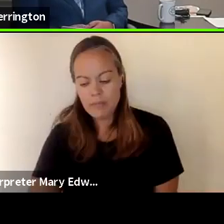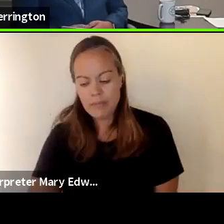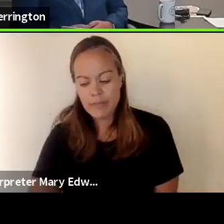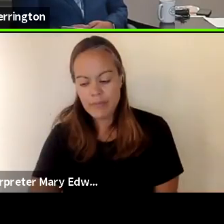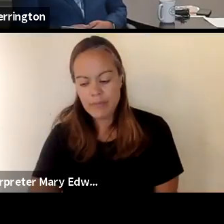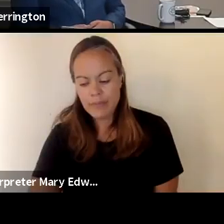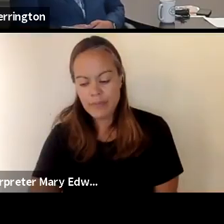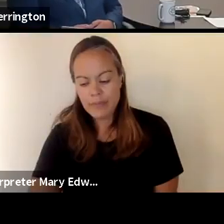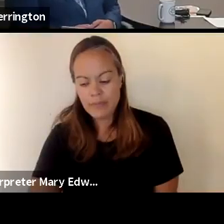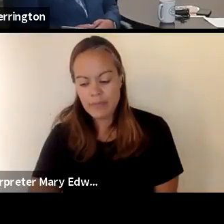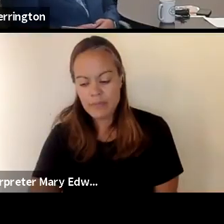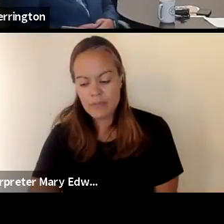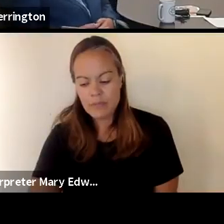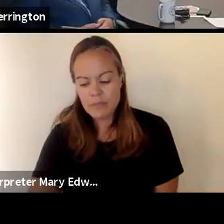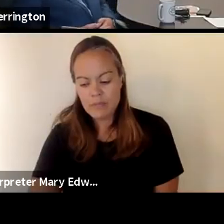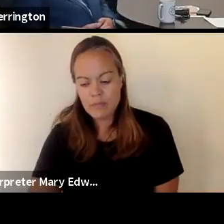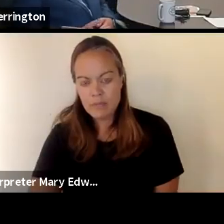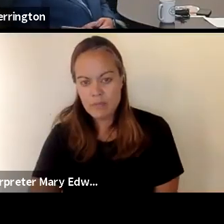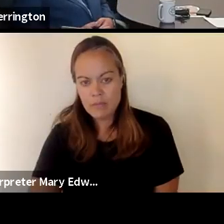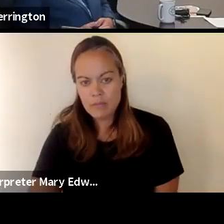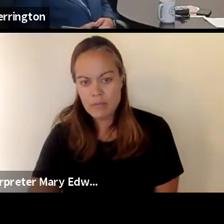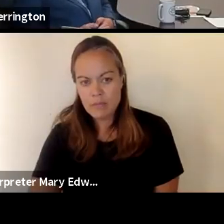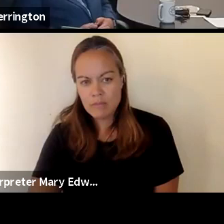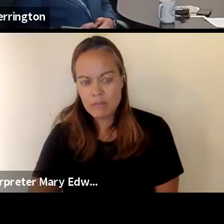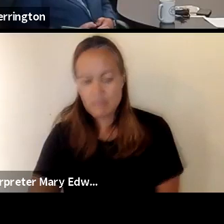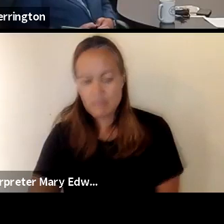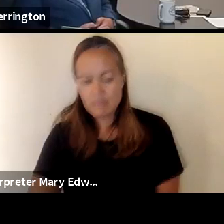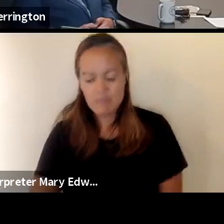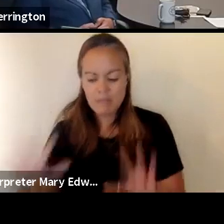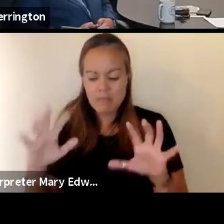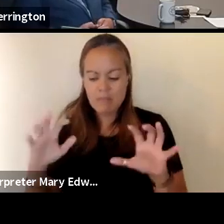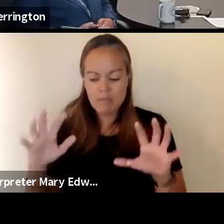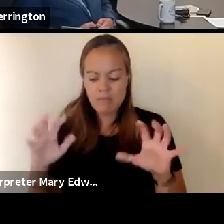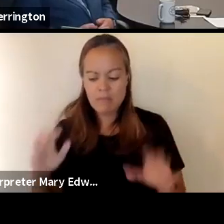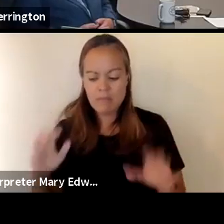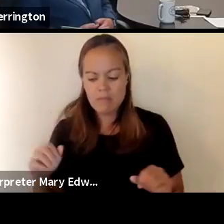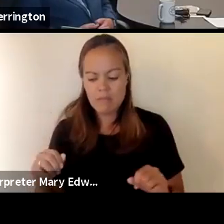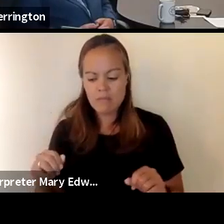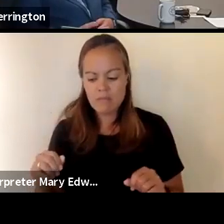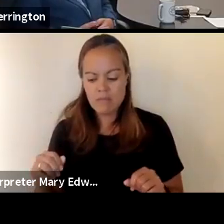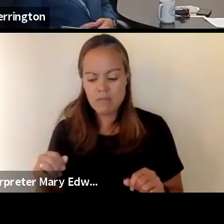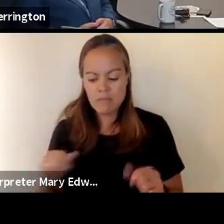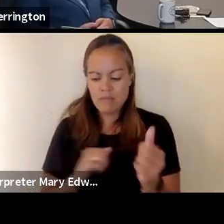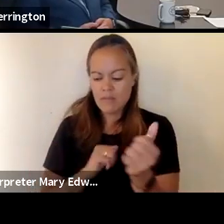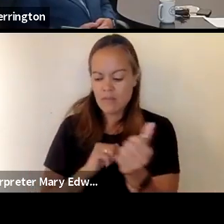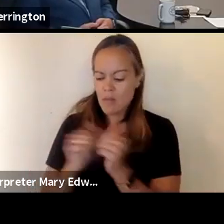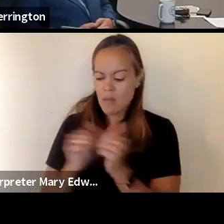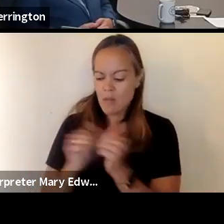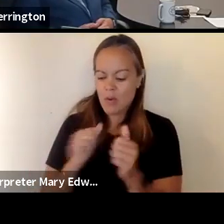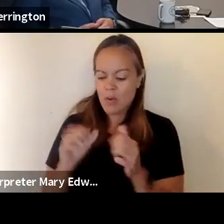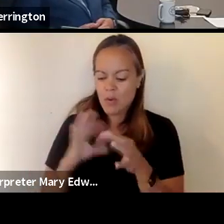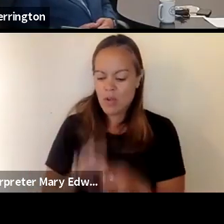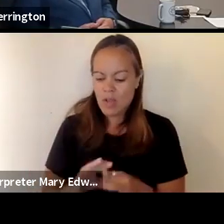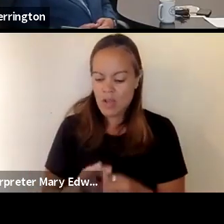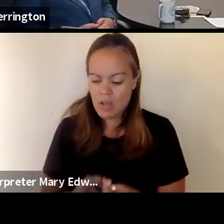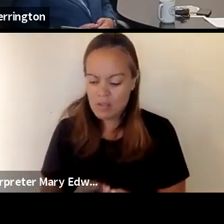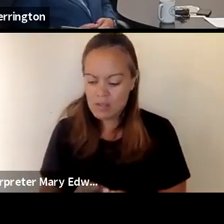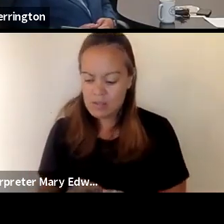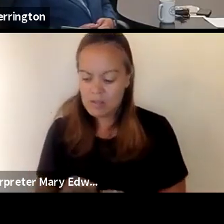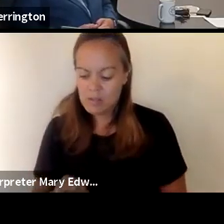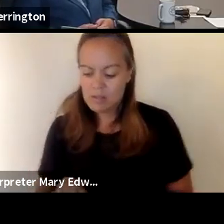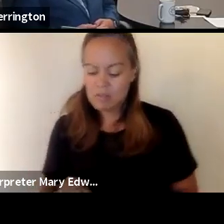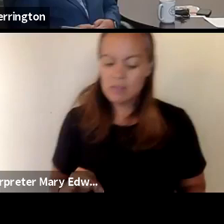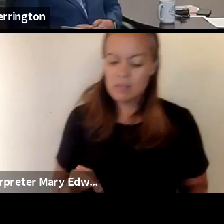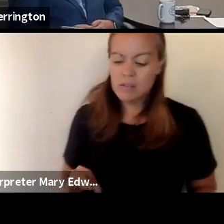okay thank you i'm going to go over to a sports related question i know that we have sports um